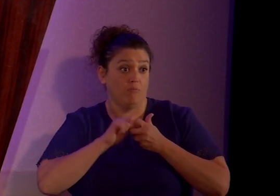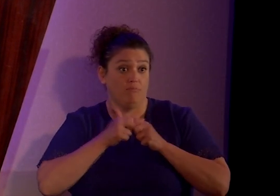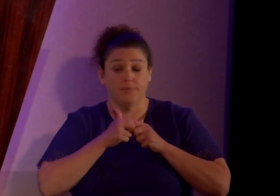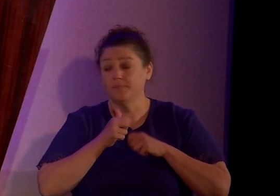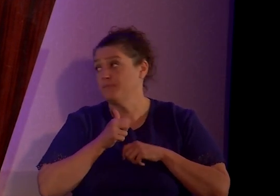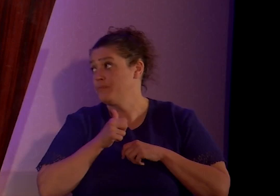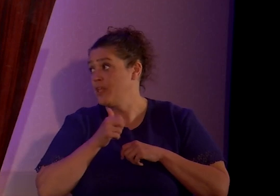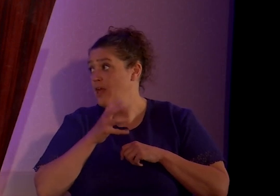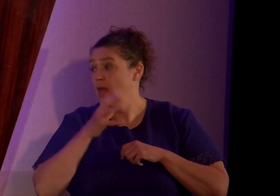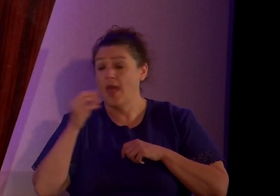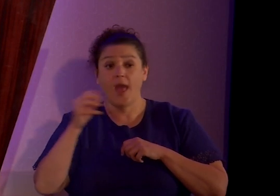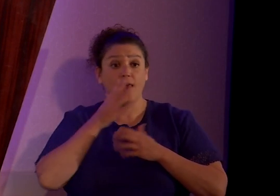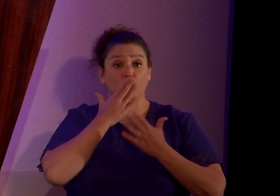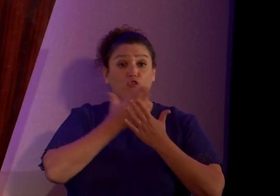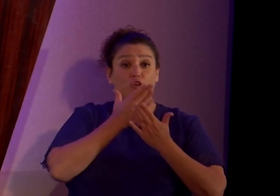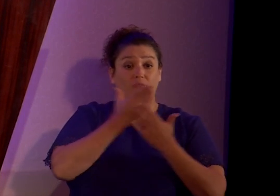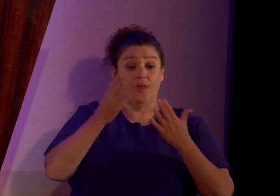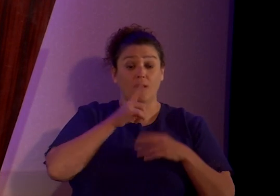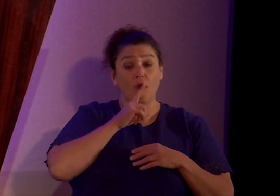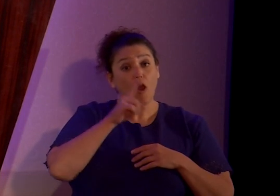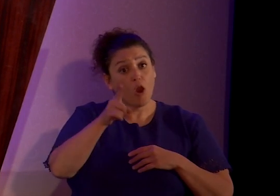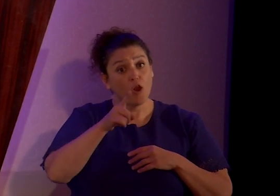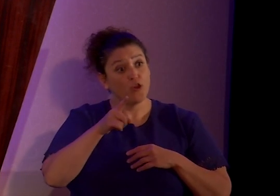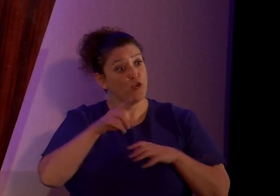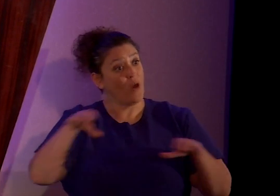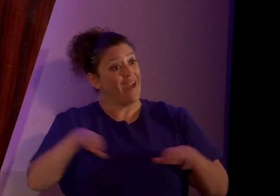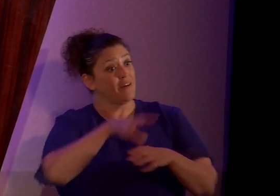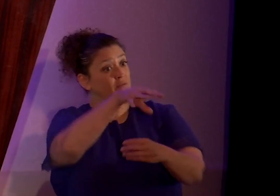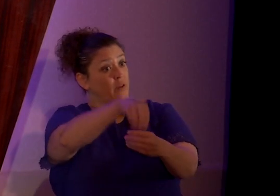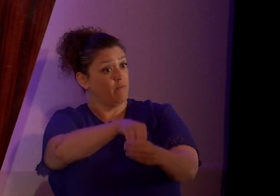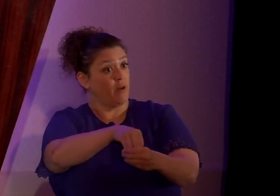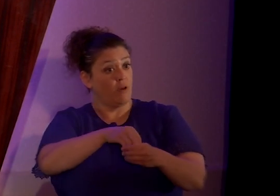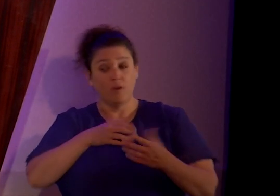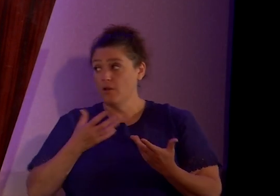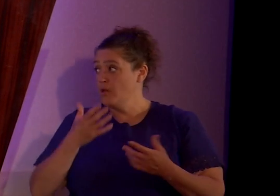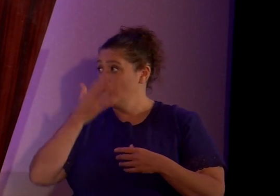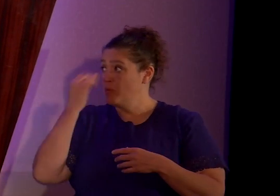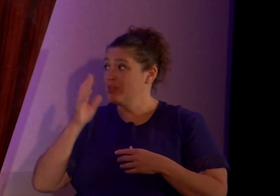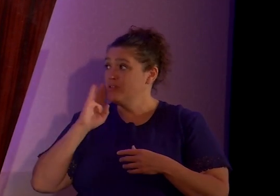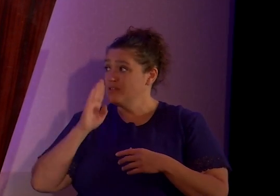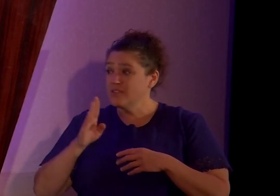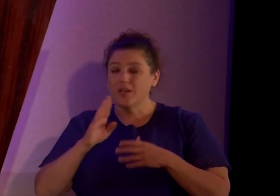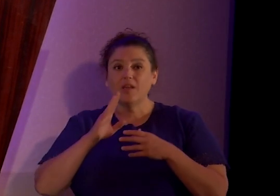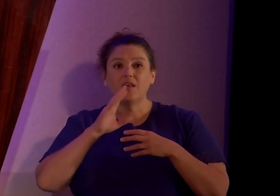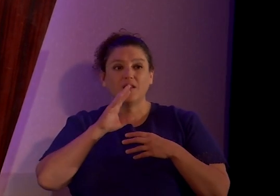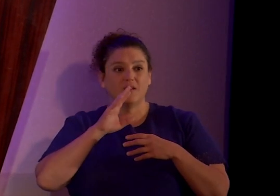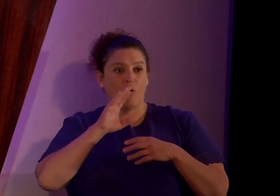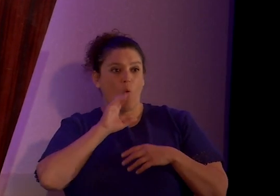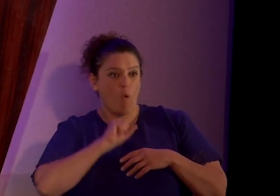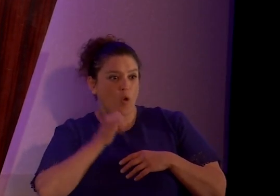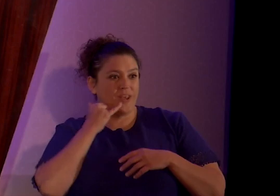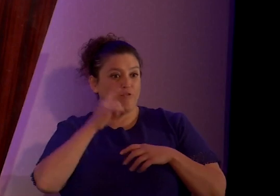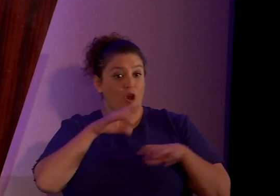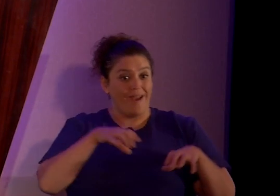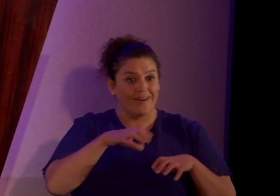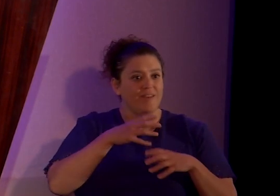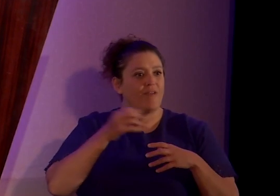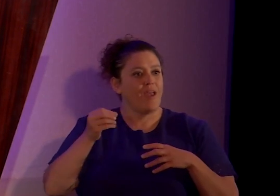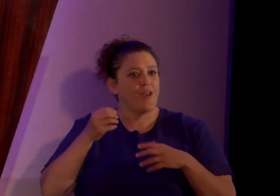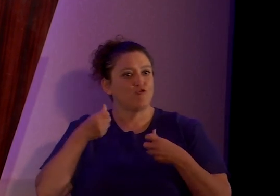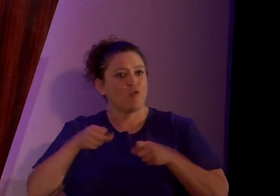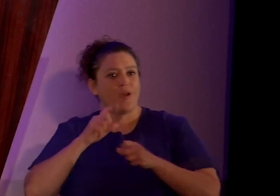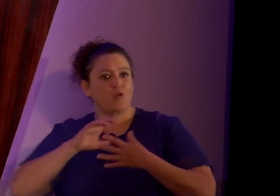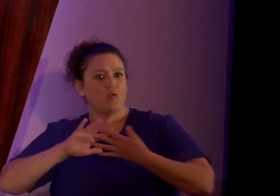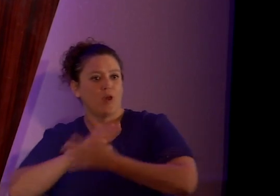And the big thing is, are you having to actively lie? Because that's going to get old eventually. I kept it up for years and years and